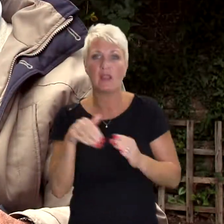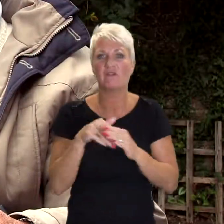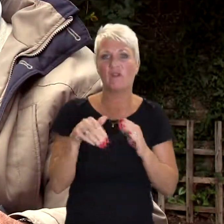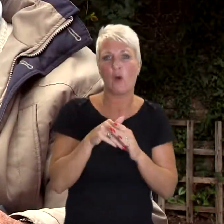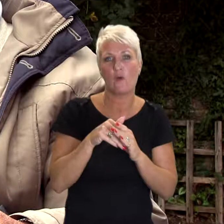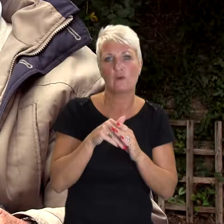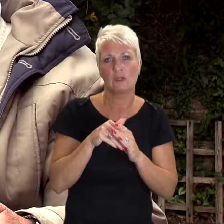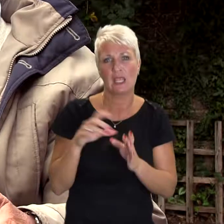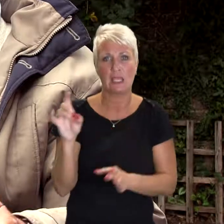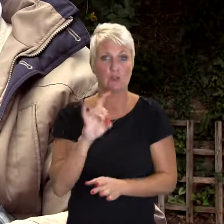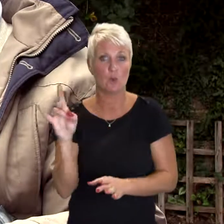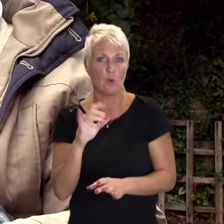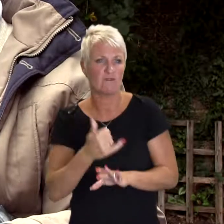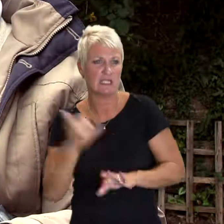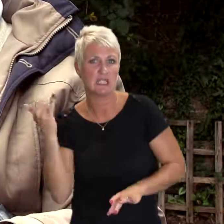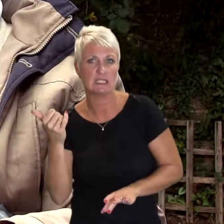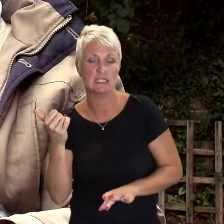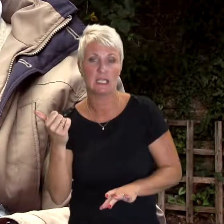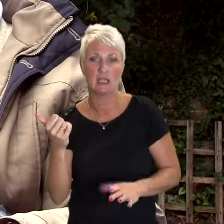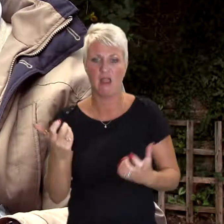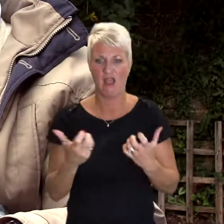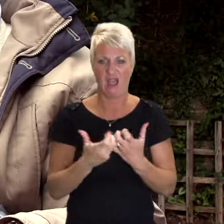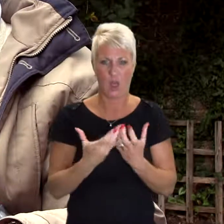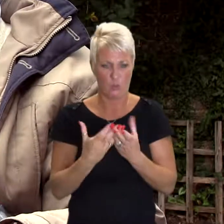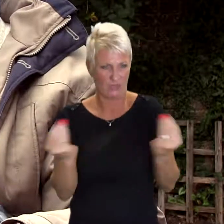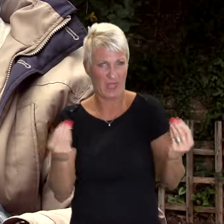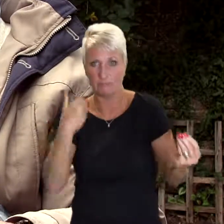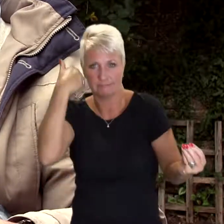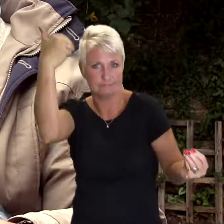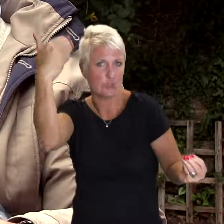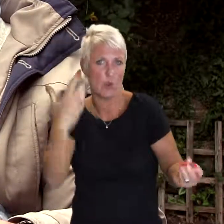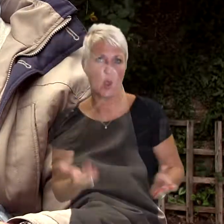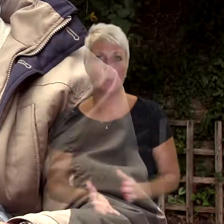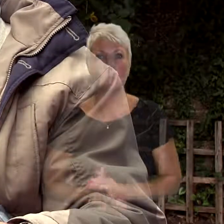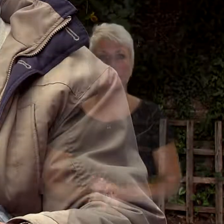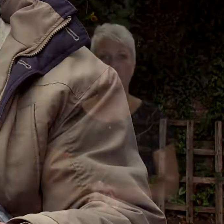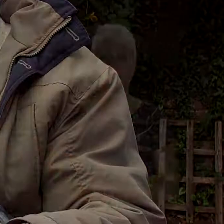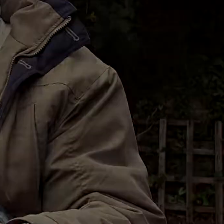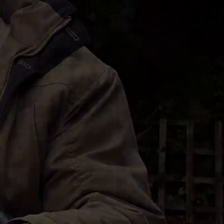marvellous tool and I don't know how people do without them. I really don't.